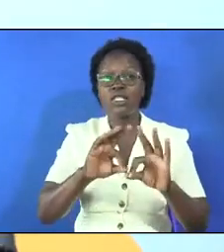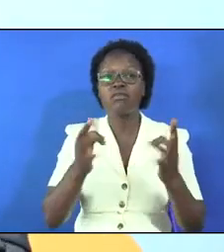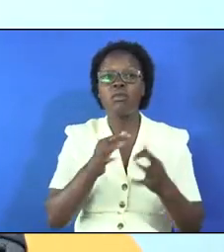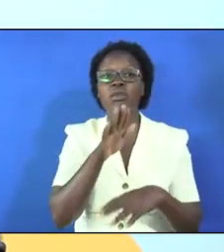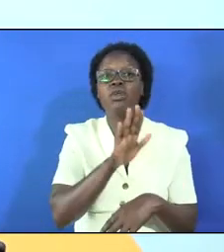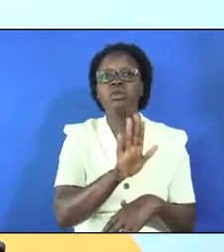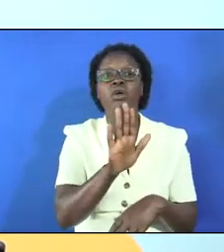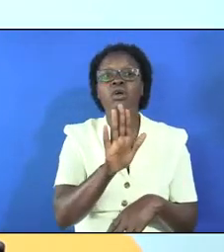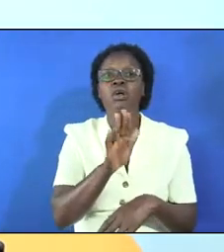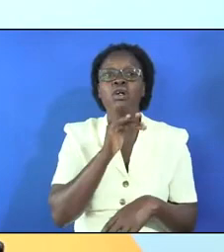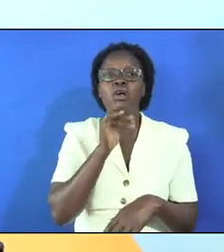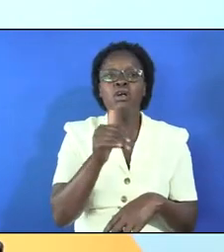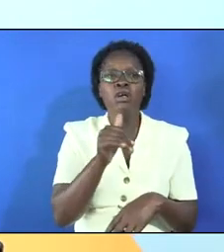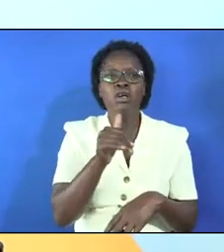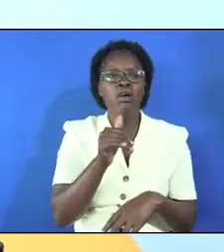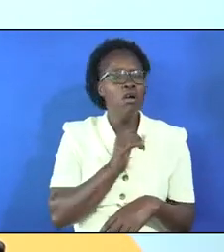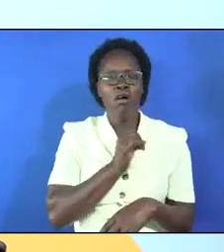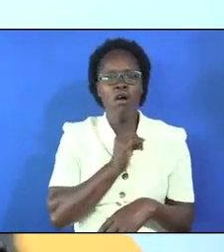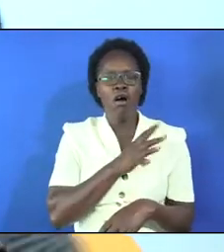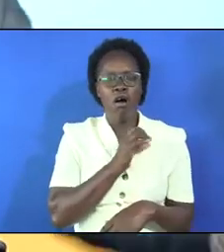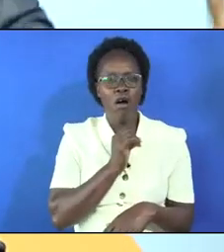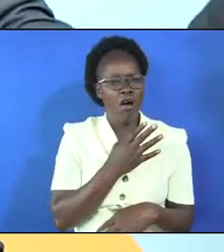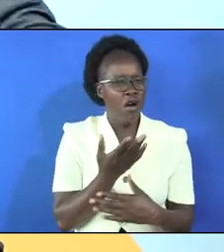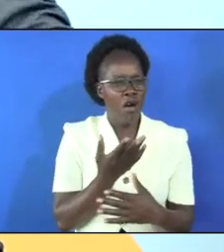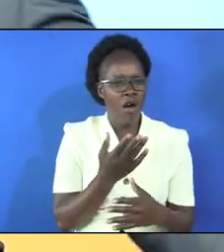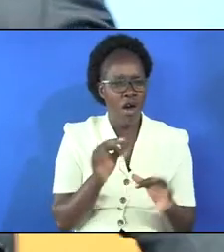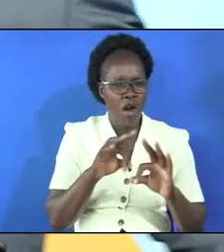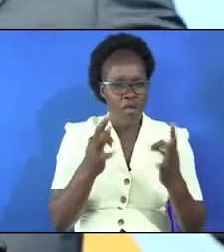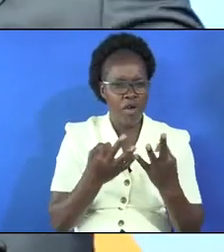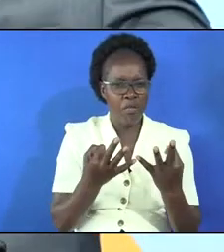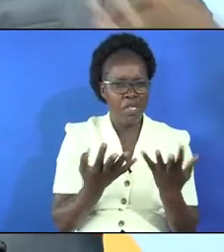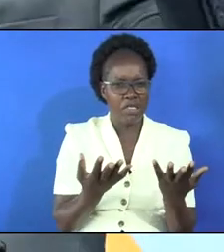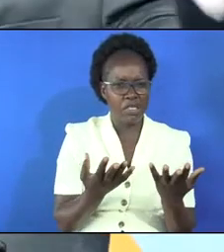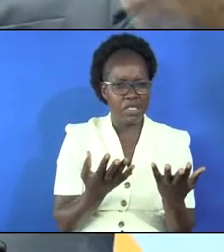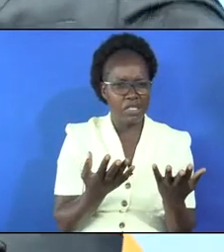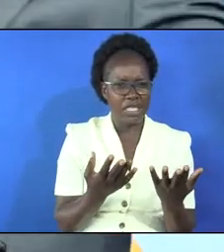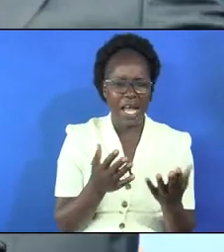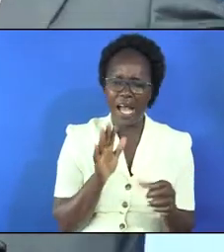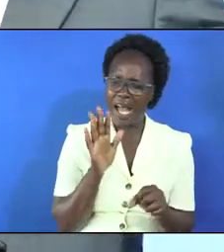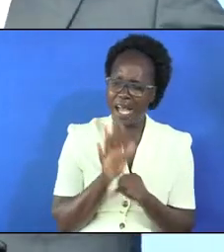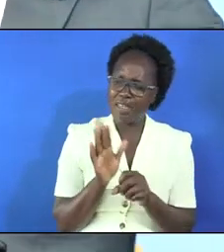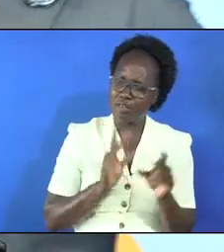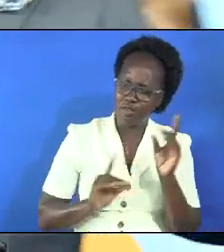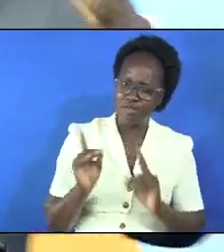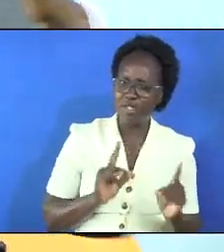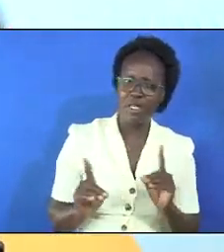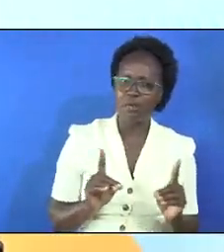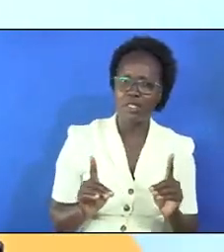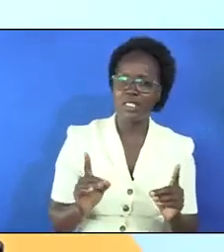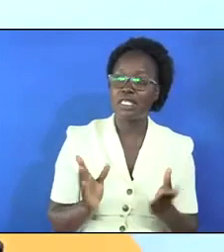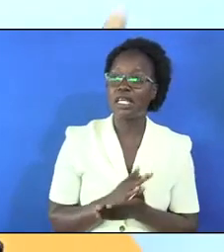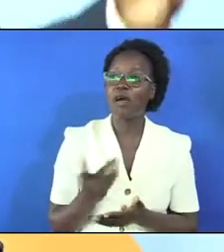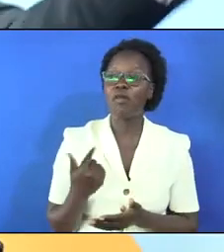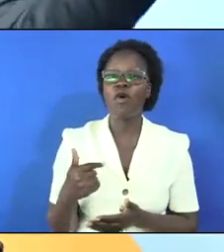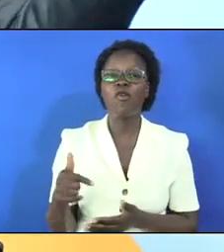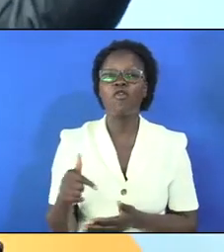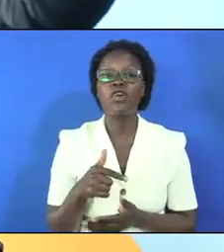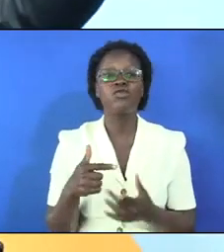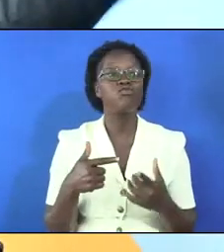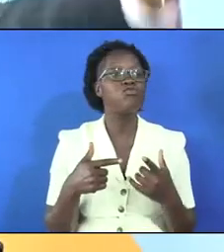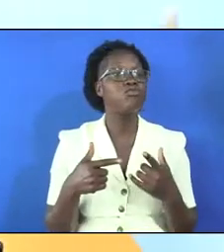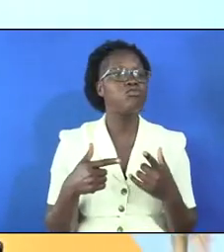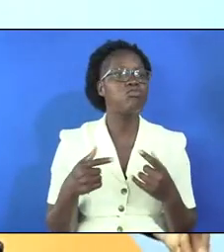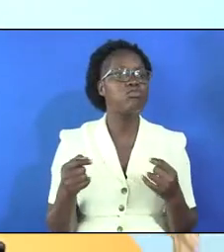family don't be afraid of this you see families see a lot of dramas some of us you